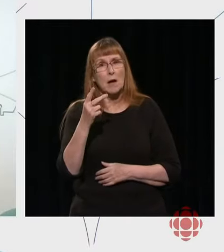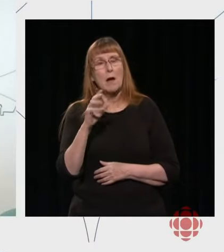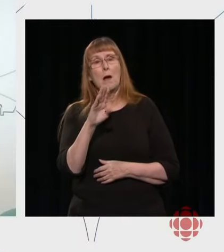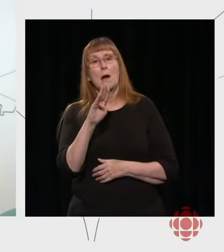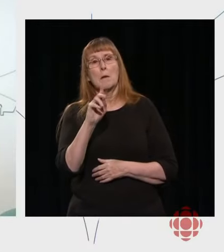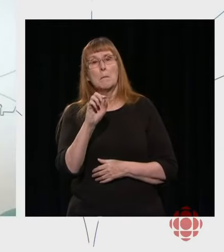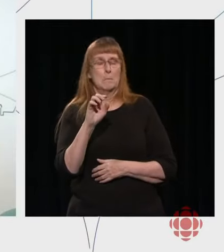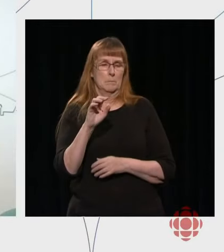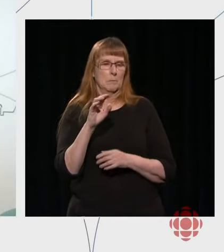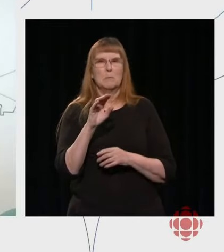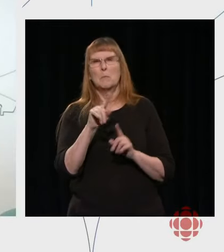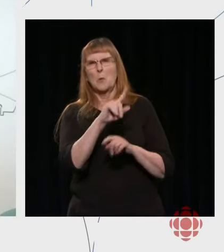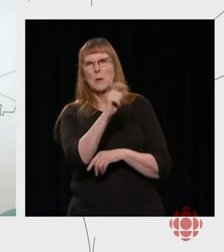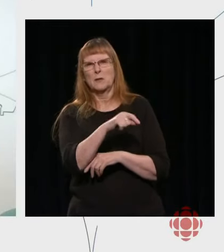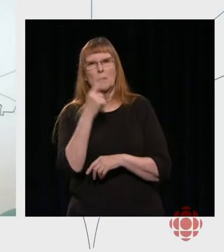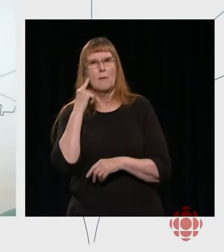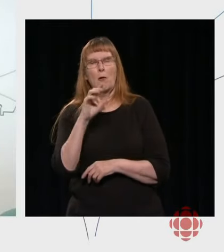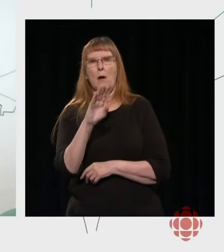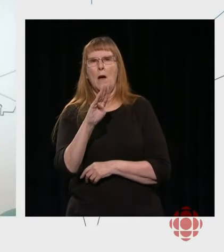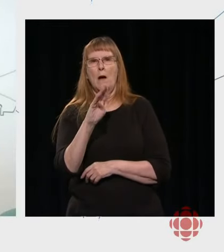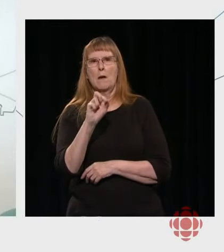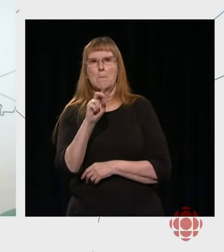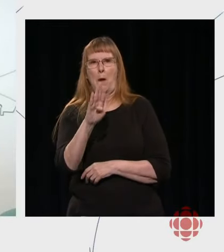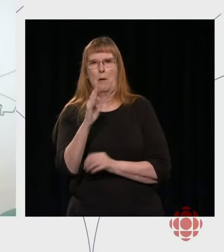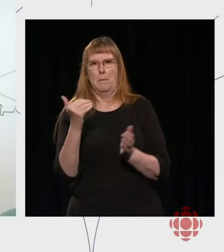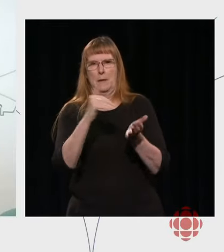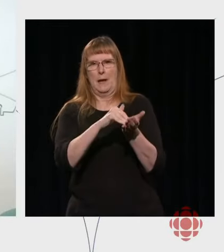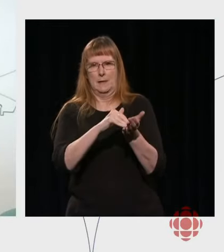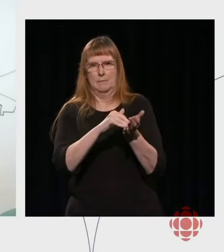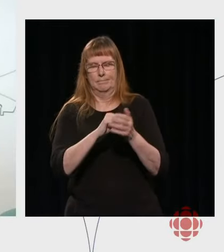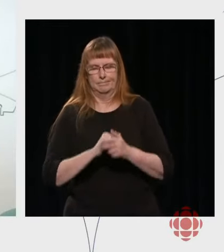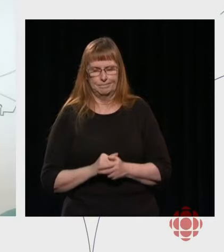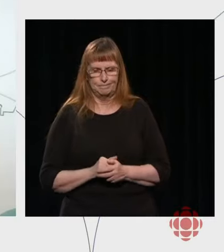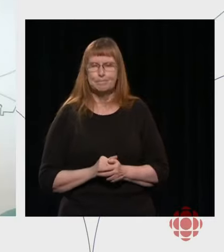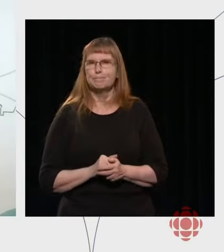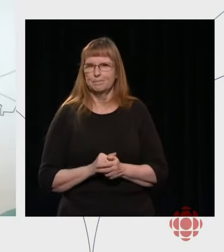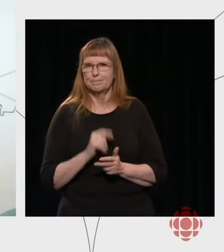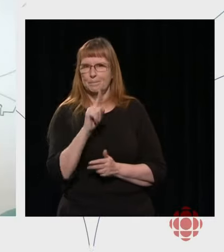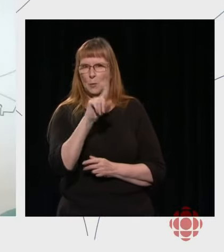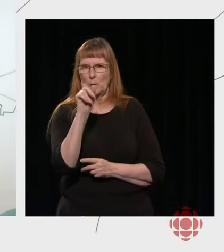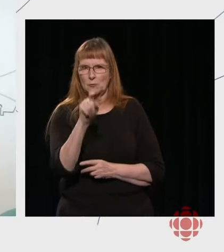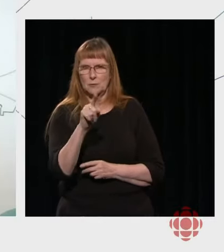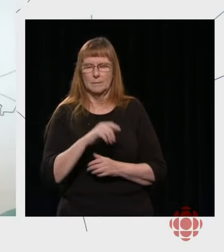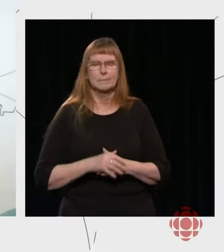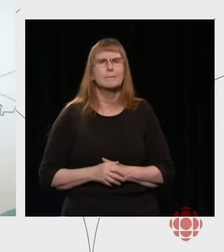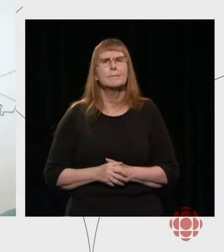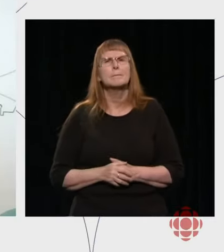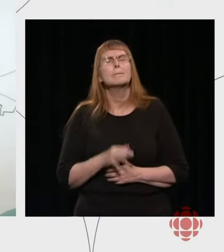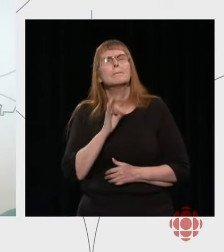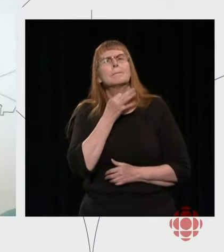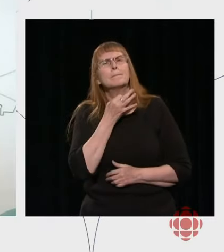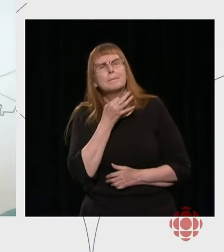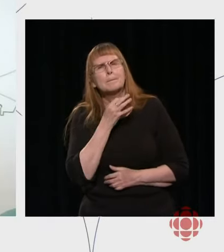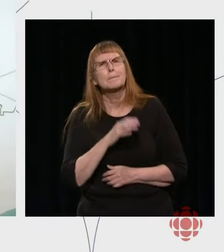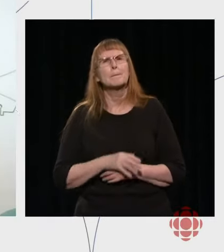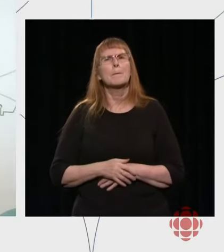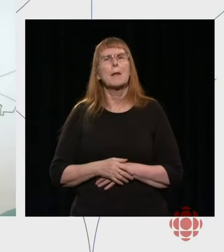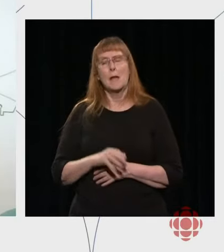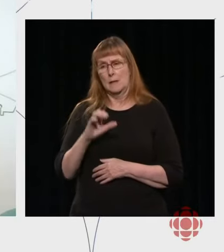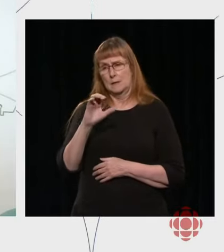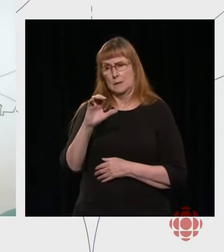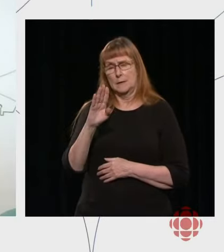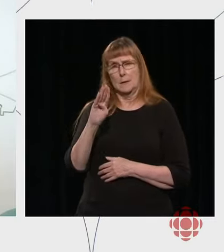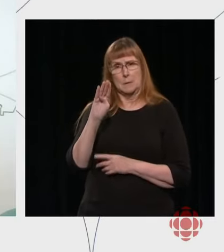Barb with a question that goes like this. I'd be interested to know what steps the